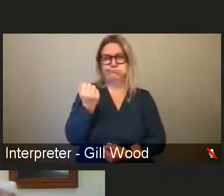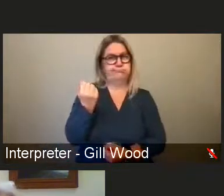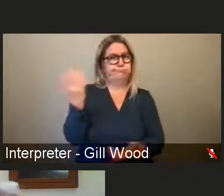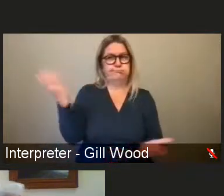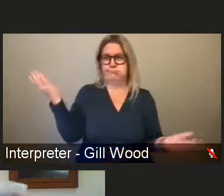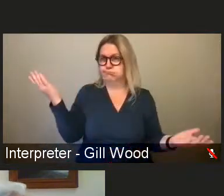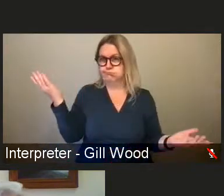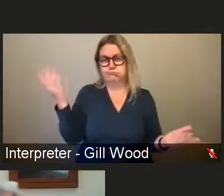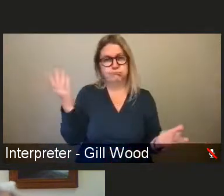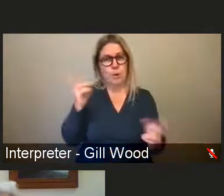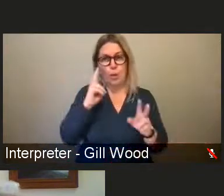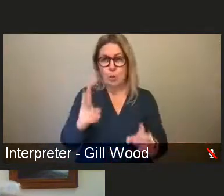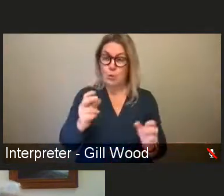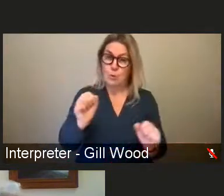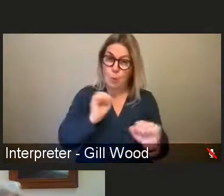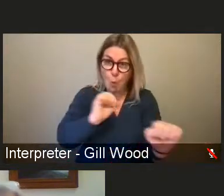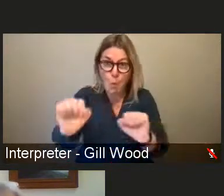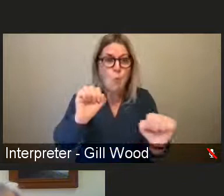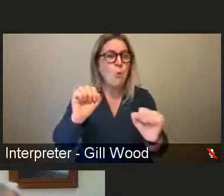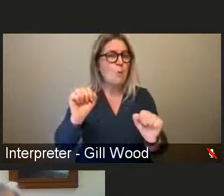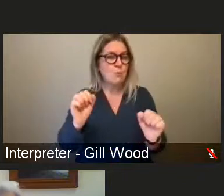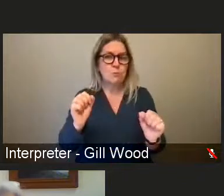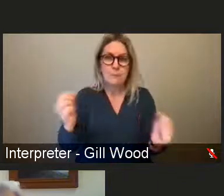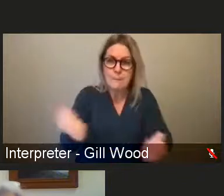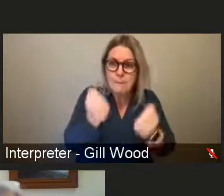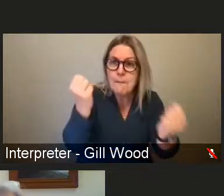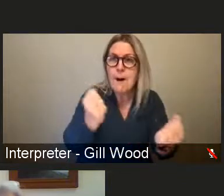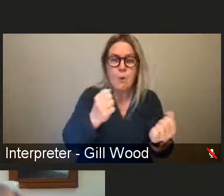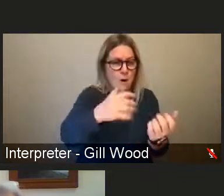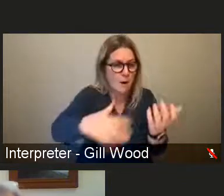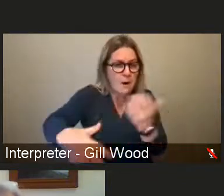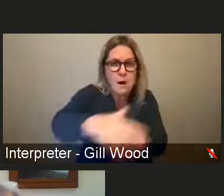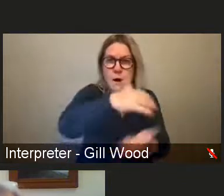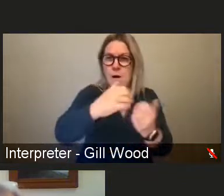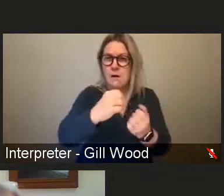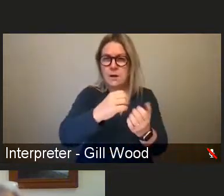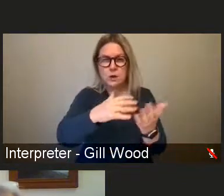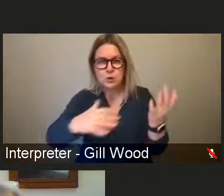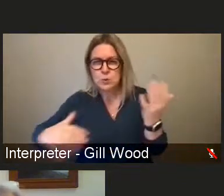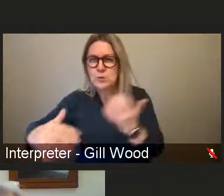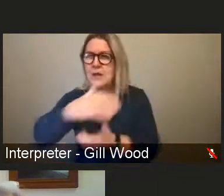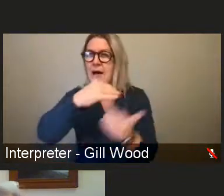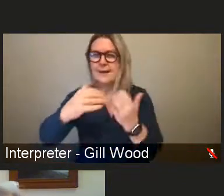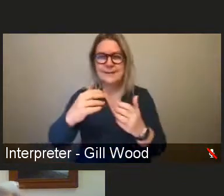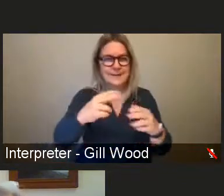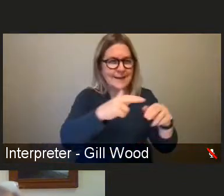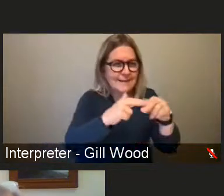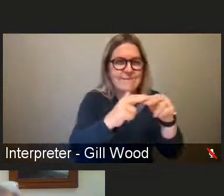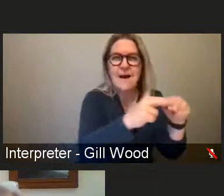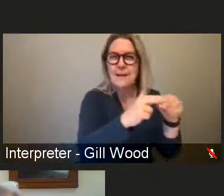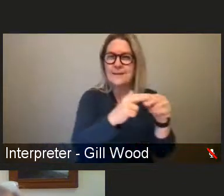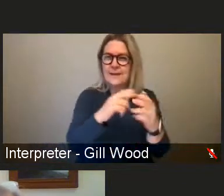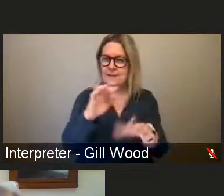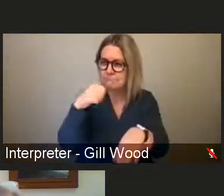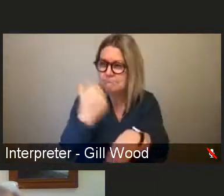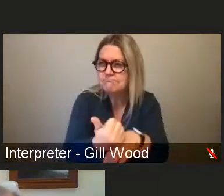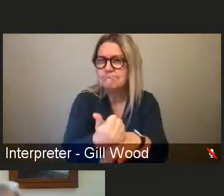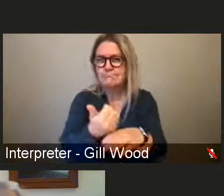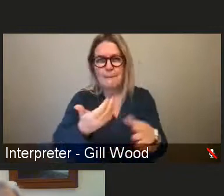families, in our communities, in our institutions, is when we will begin to take seriously that,